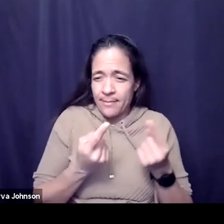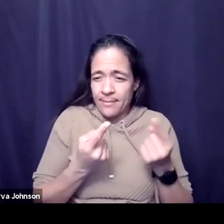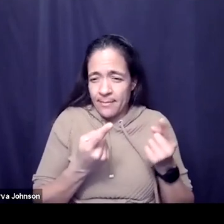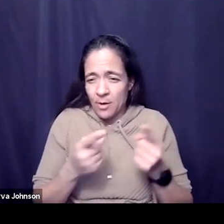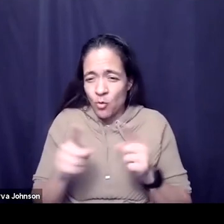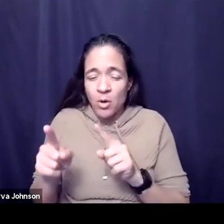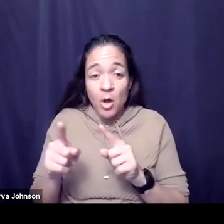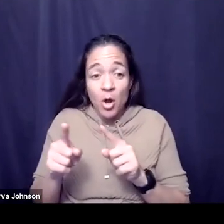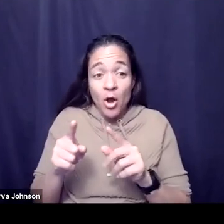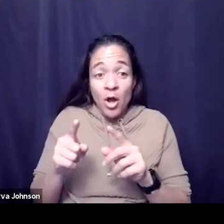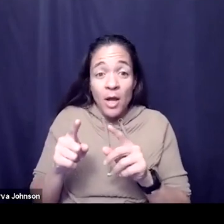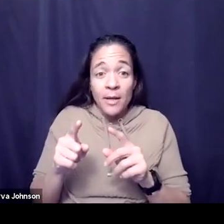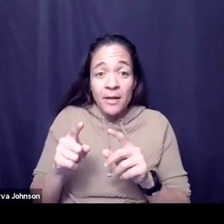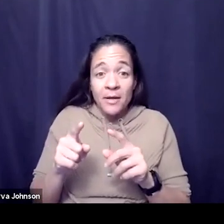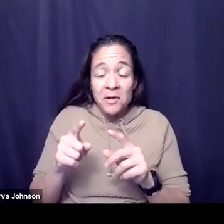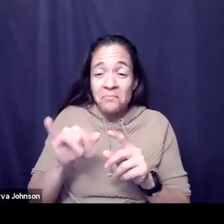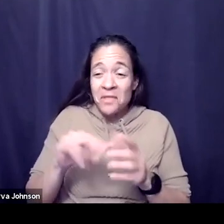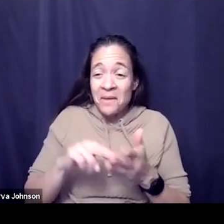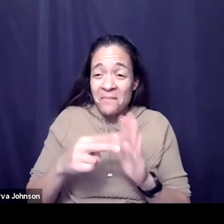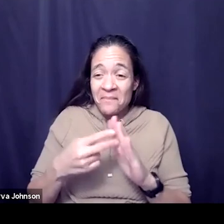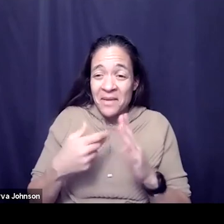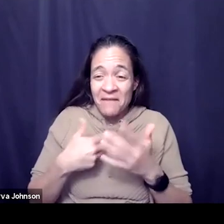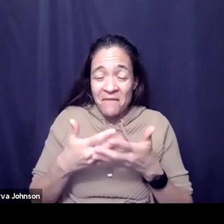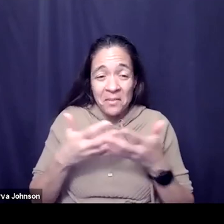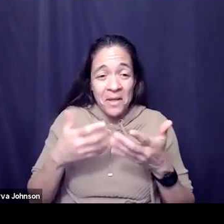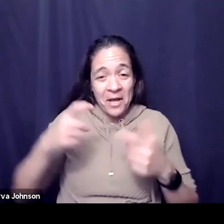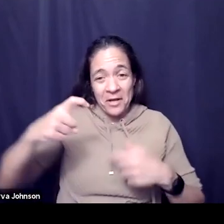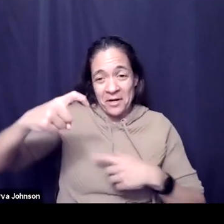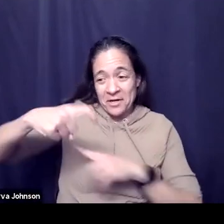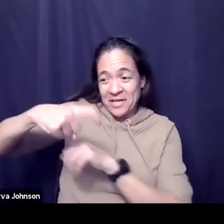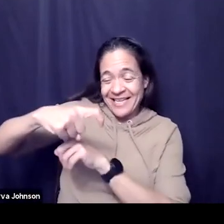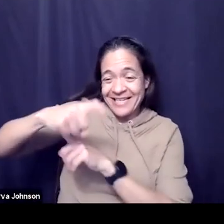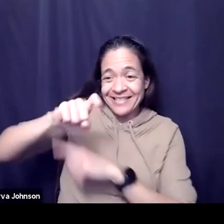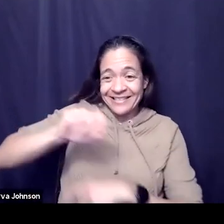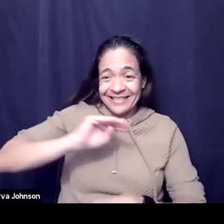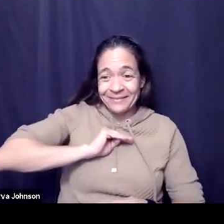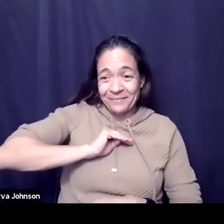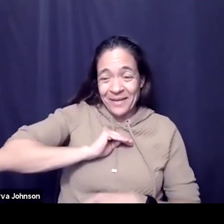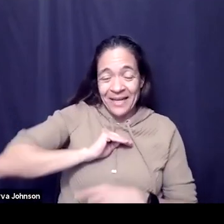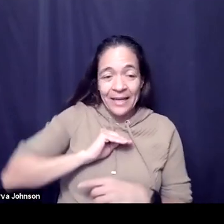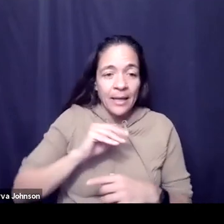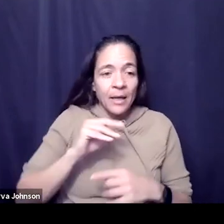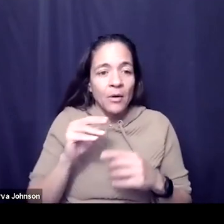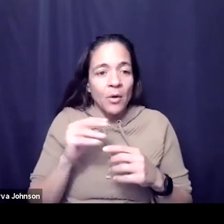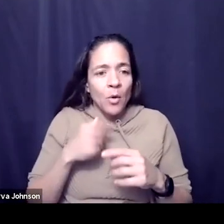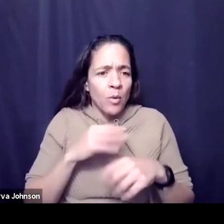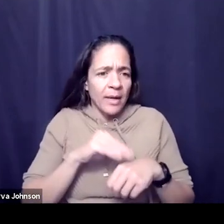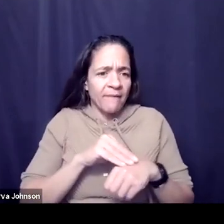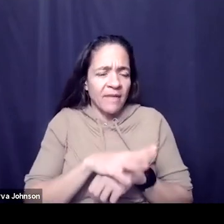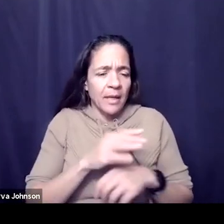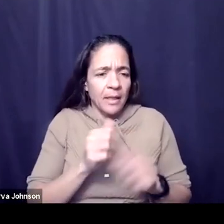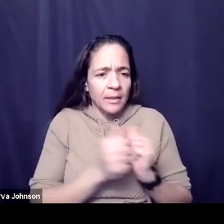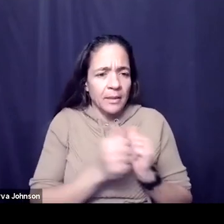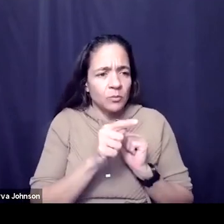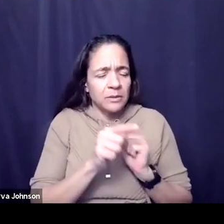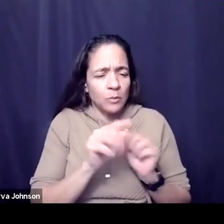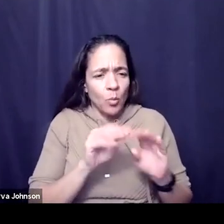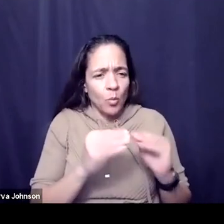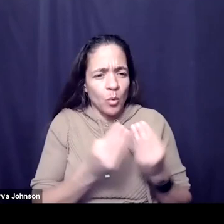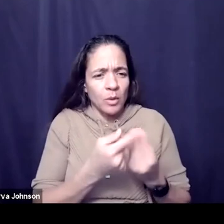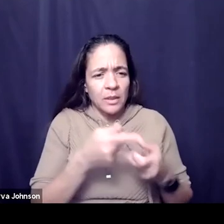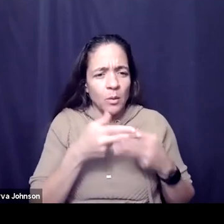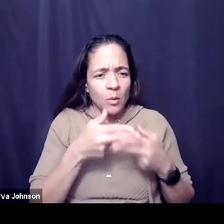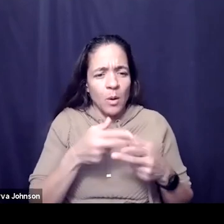of needs there are a lot of even more important needs like we we work and advise with an organization called special x that um